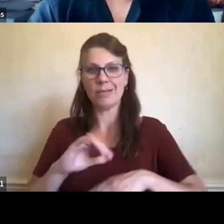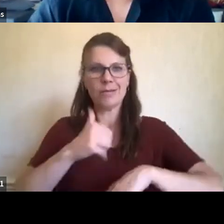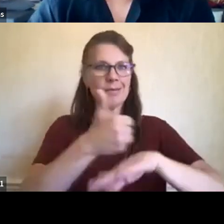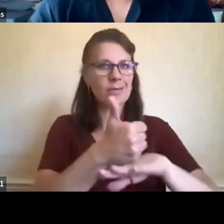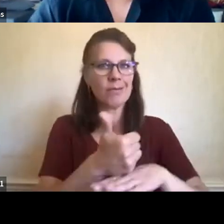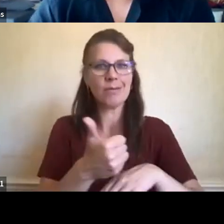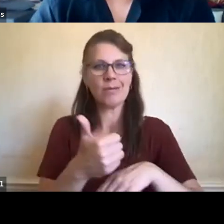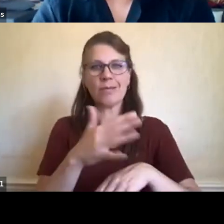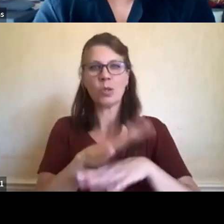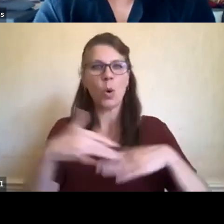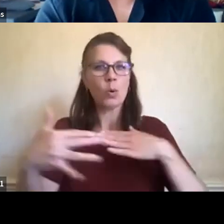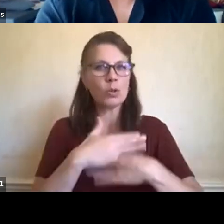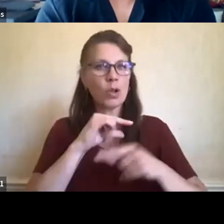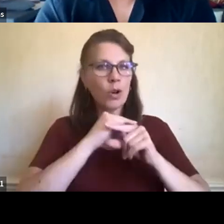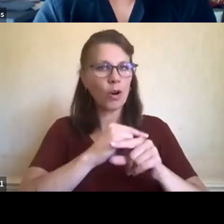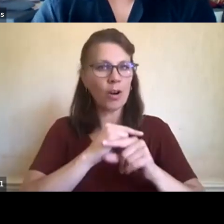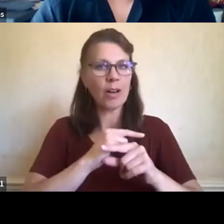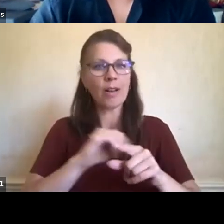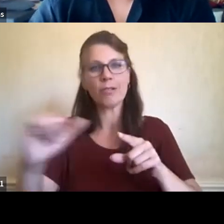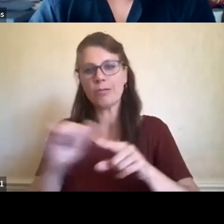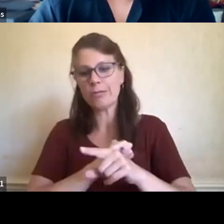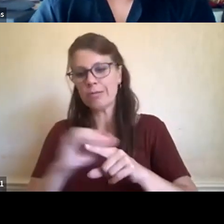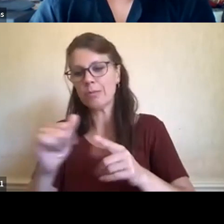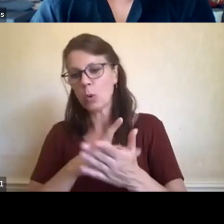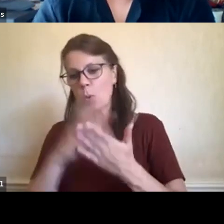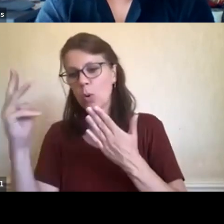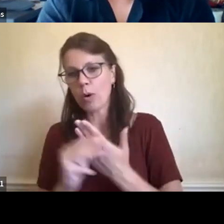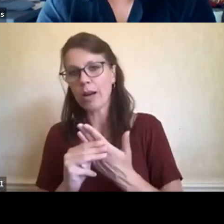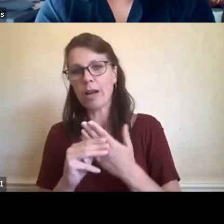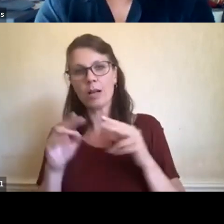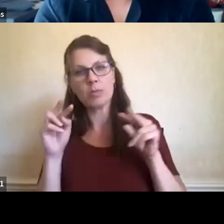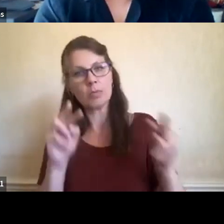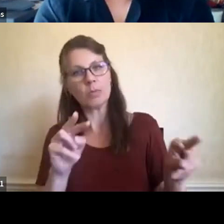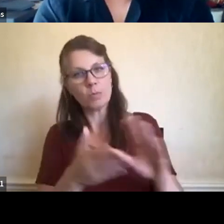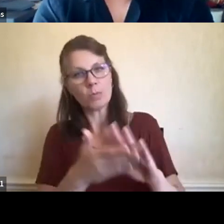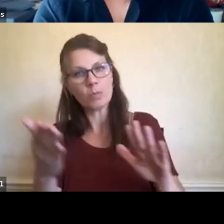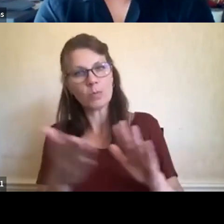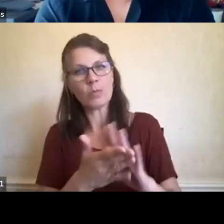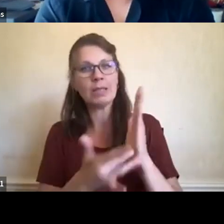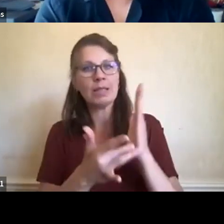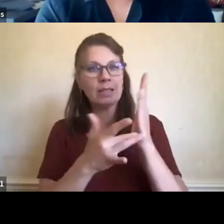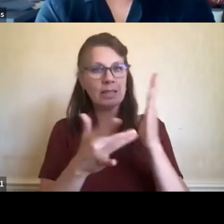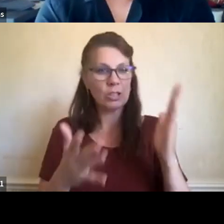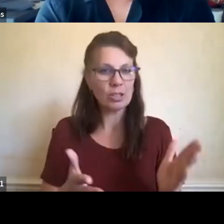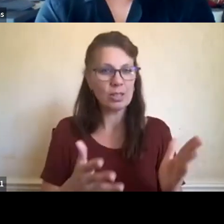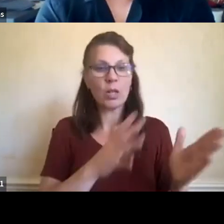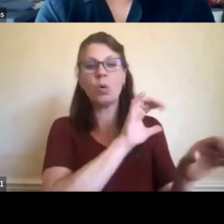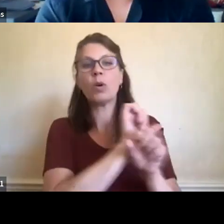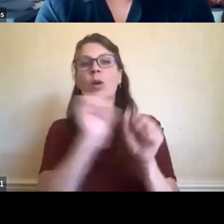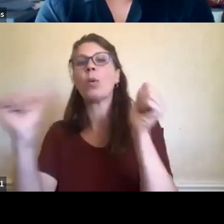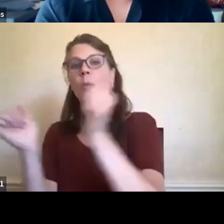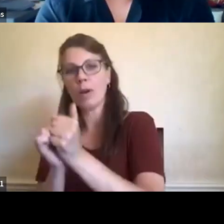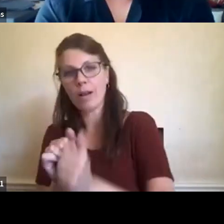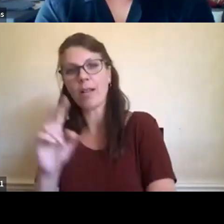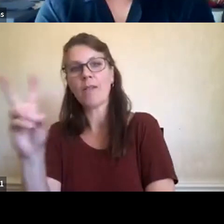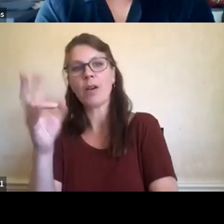training program, stewardship technicians, training program in partnership with Vancouver Island university, all really good